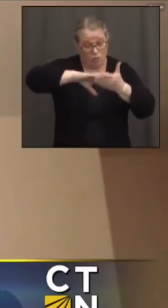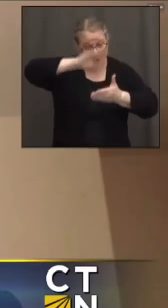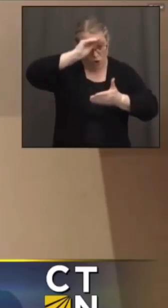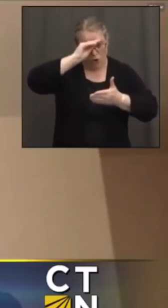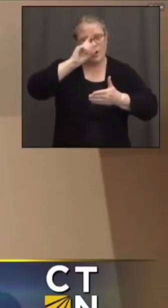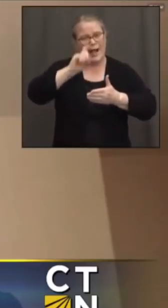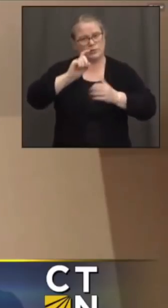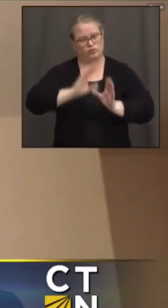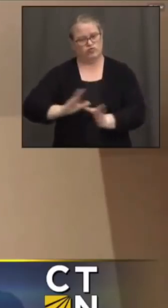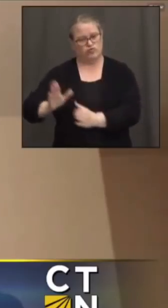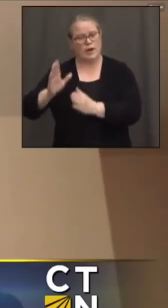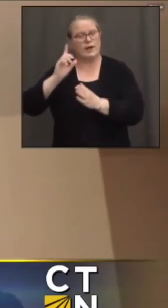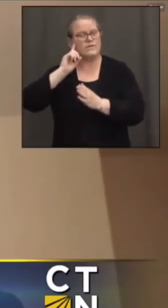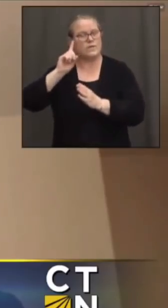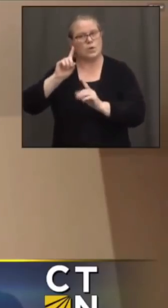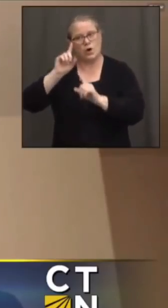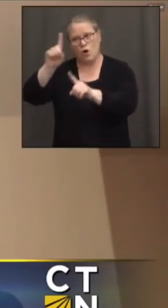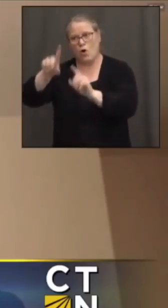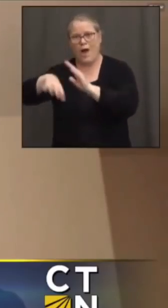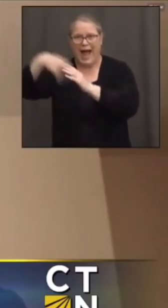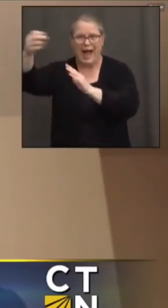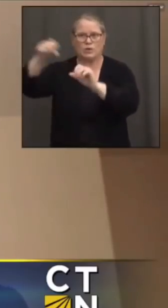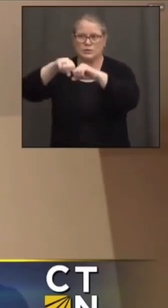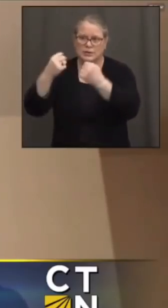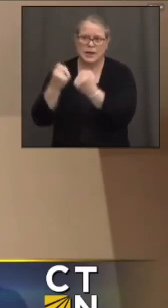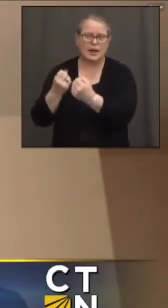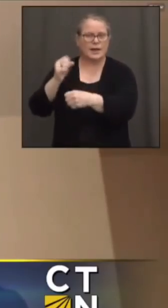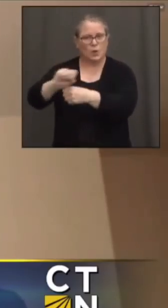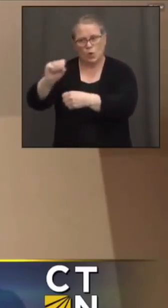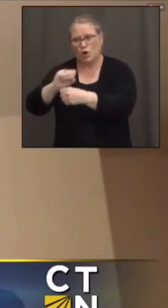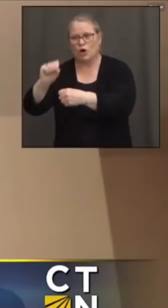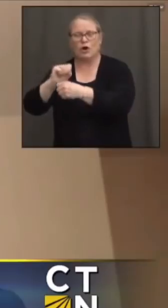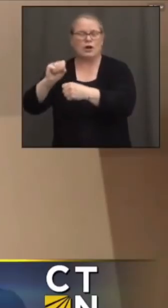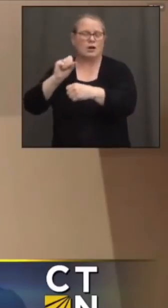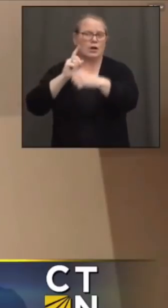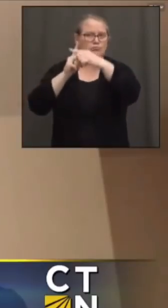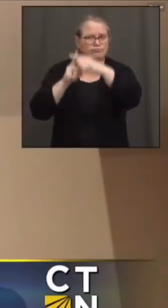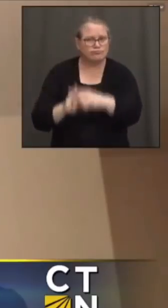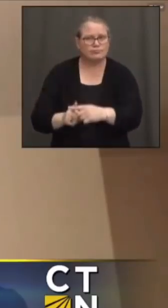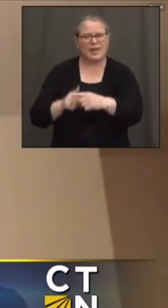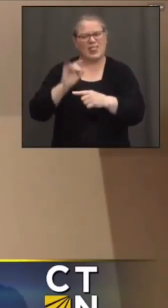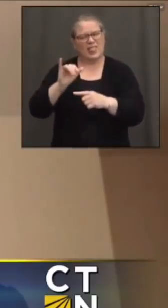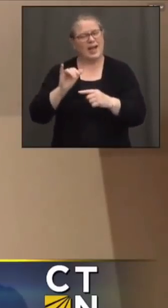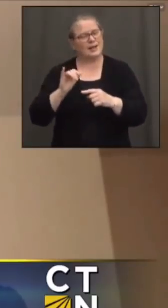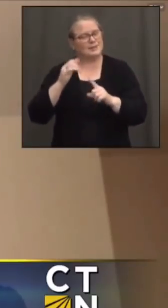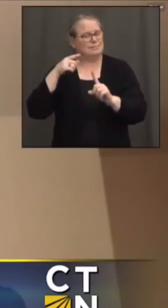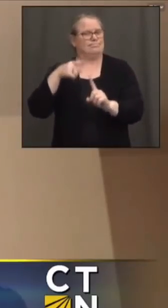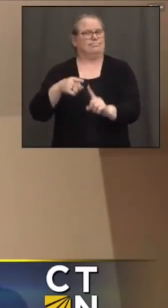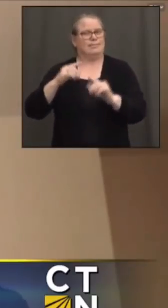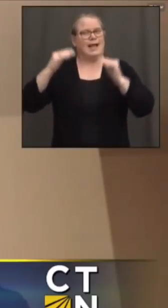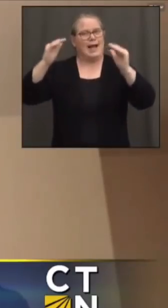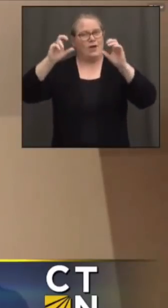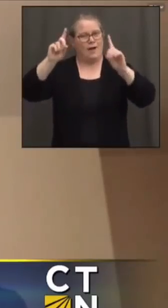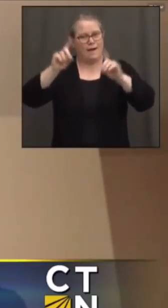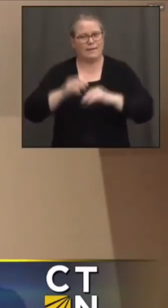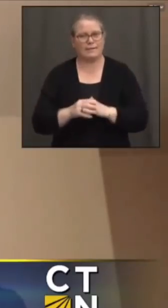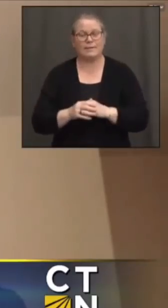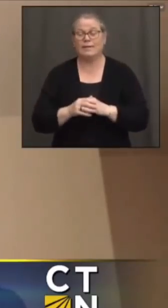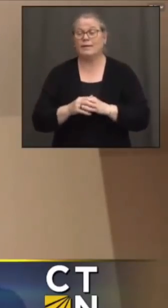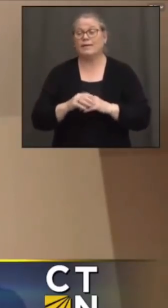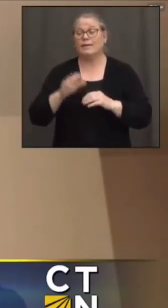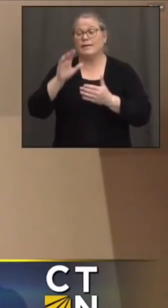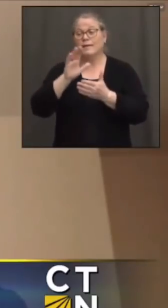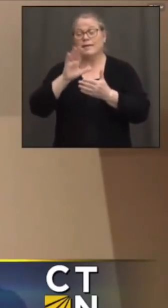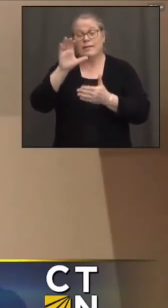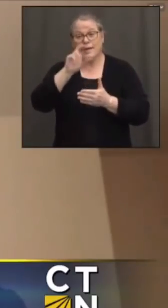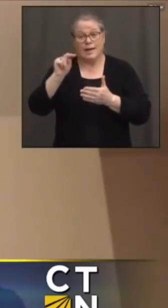productive contributors to society. So, to me, that's what higher ed is all about. The Connecticut College Corps program is so exciting. I